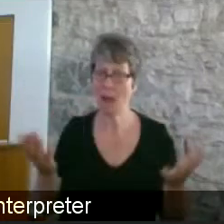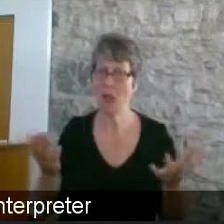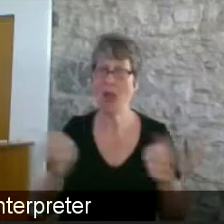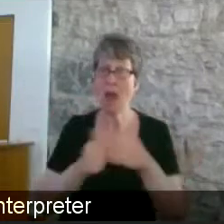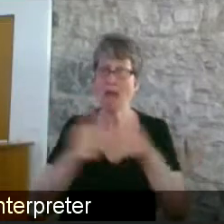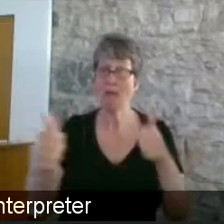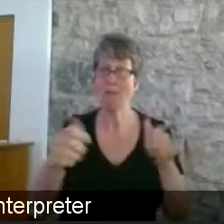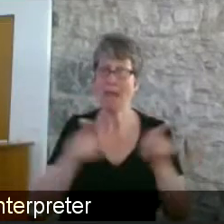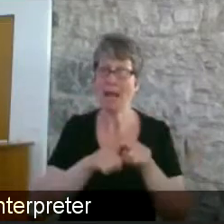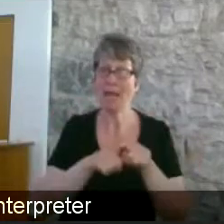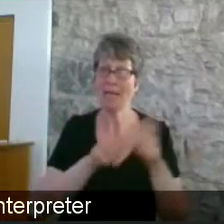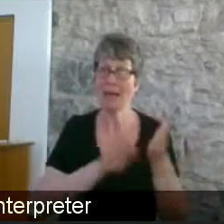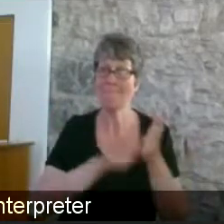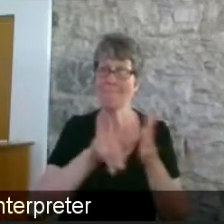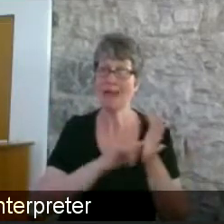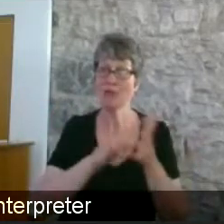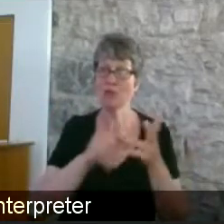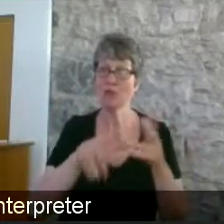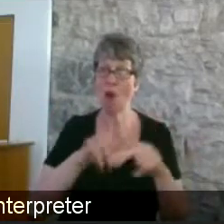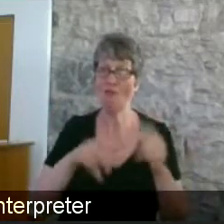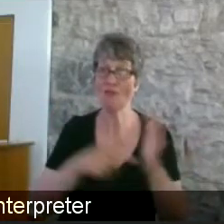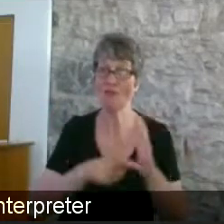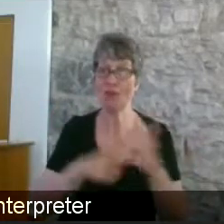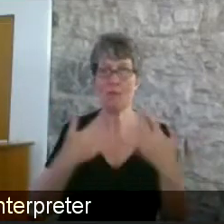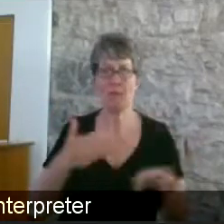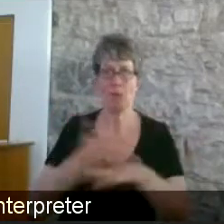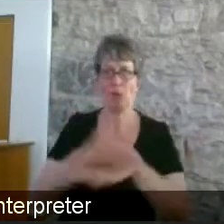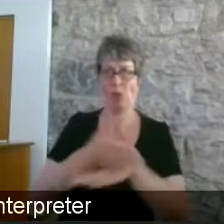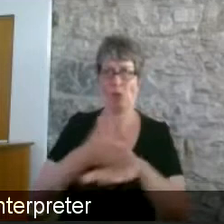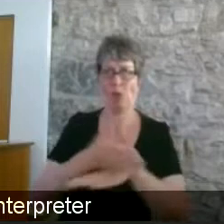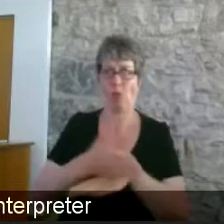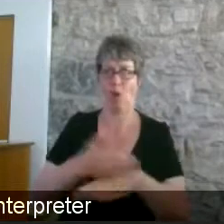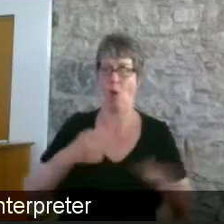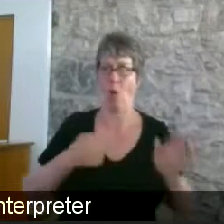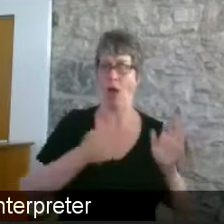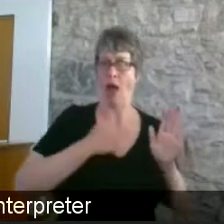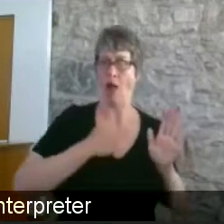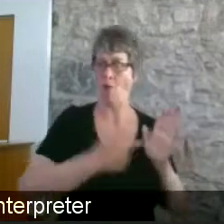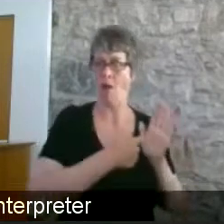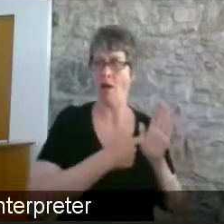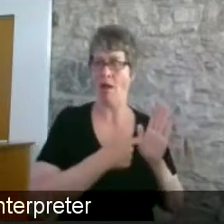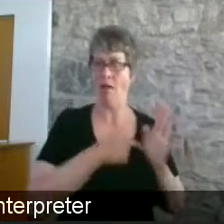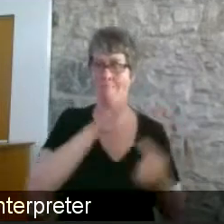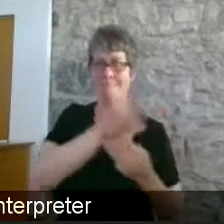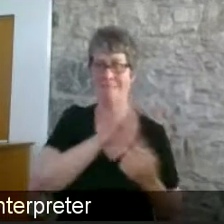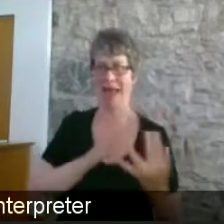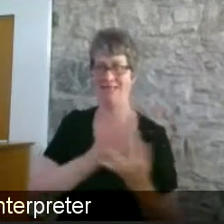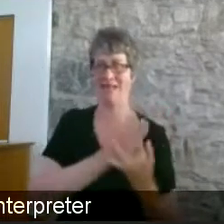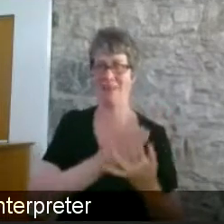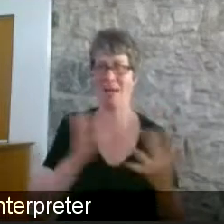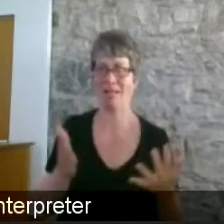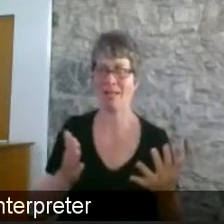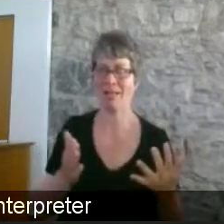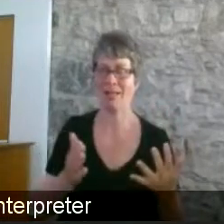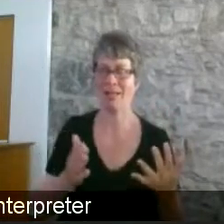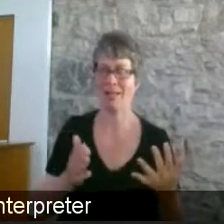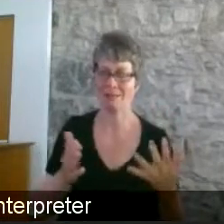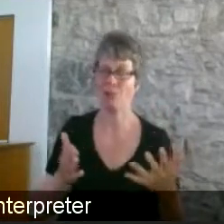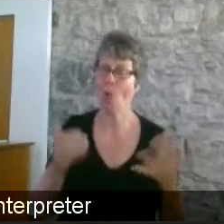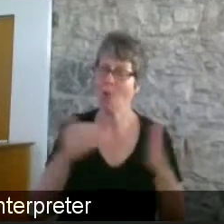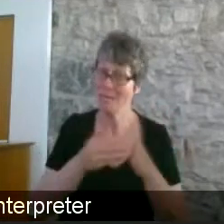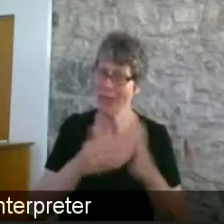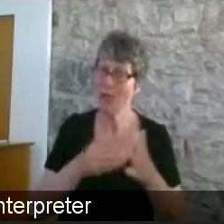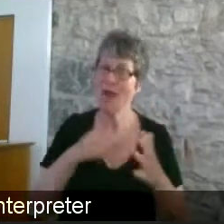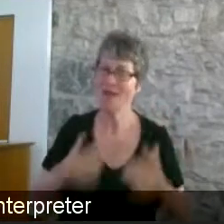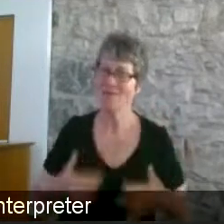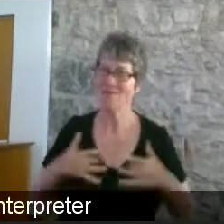try and prove that theirs was the most accessible so there is a cultural shift and there's an opportunity now now more than ever before